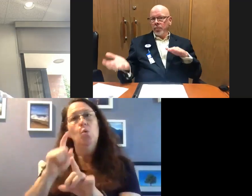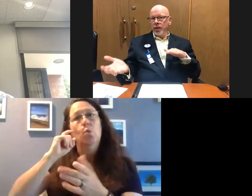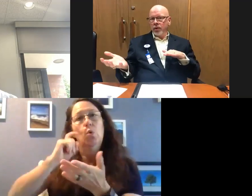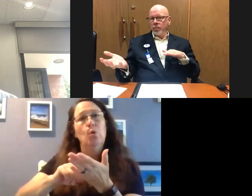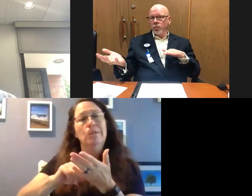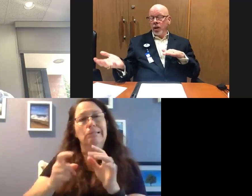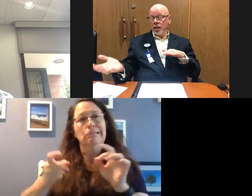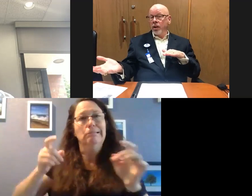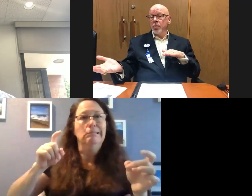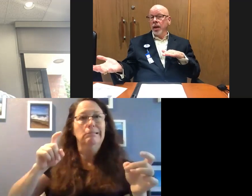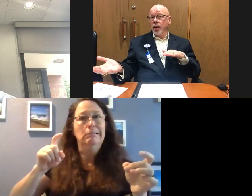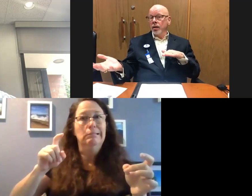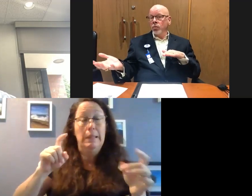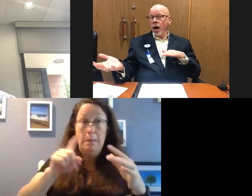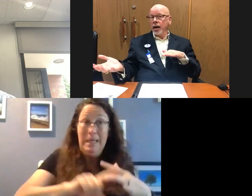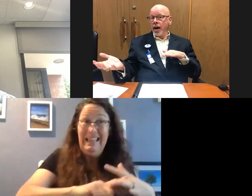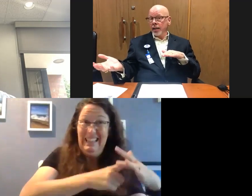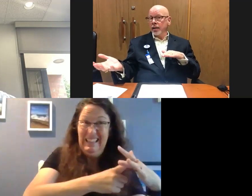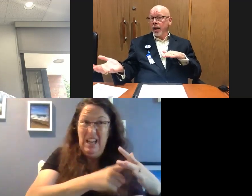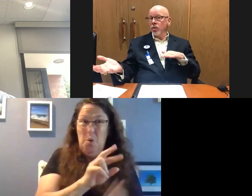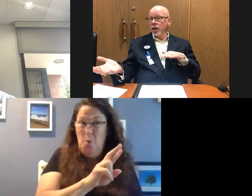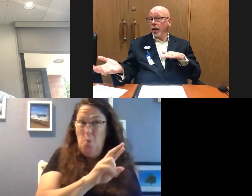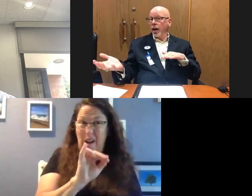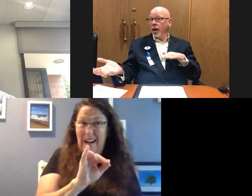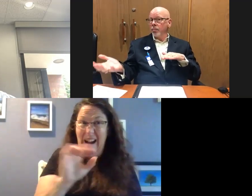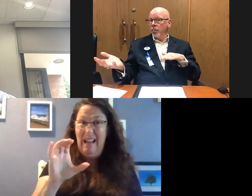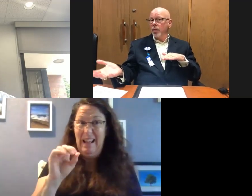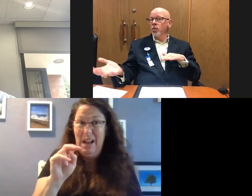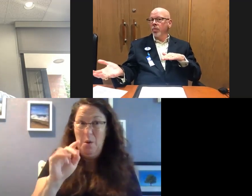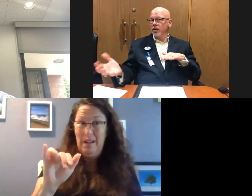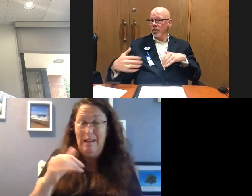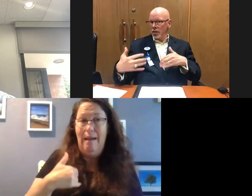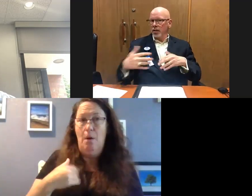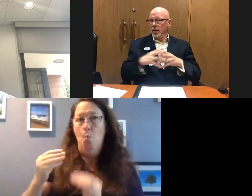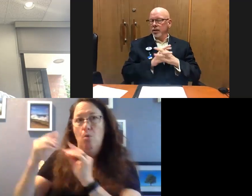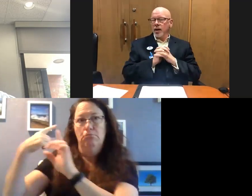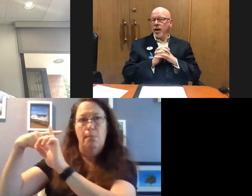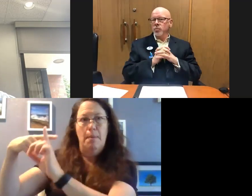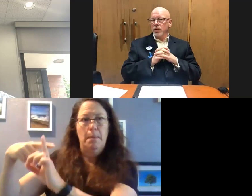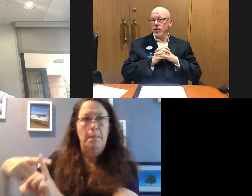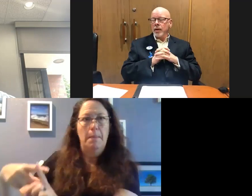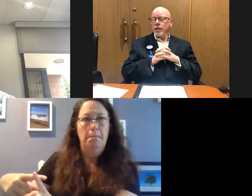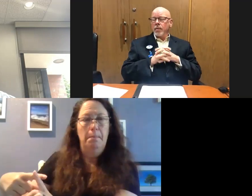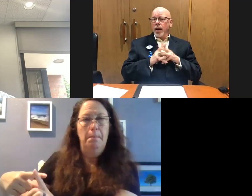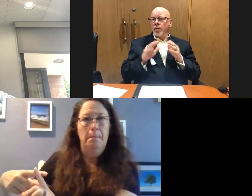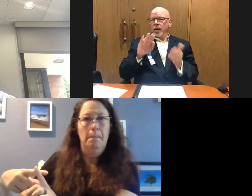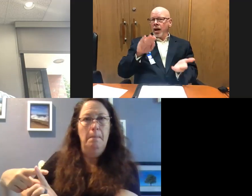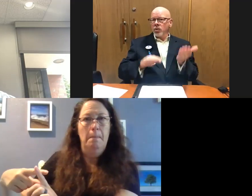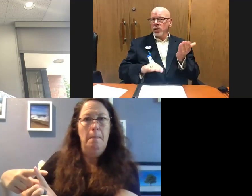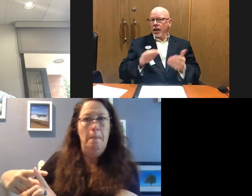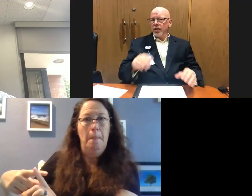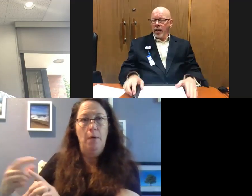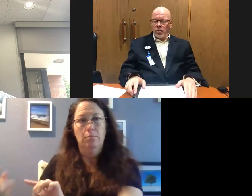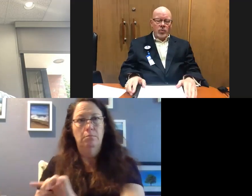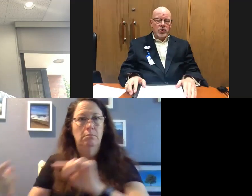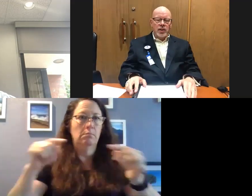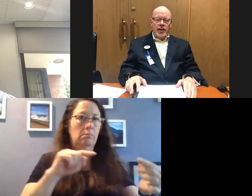a little bit from in the very beginning, Rock Island County had many more positives in our clinics and hospitals. And now we're